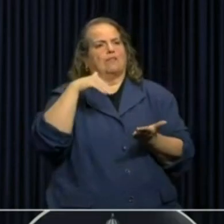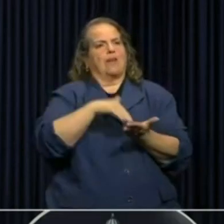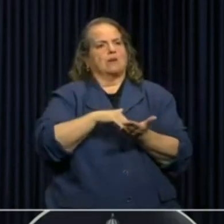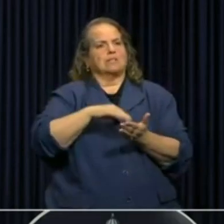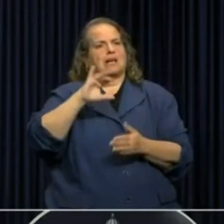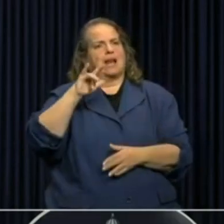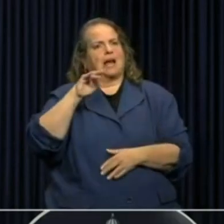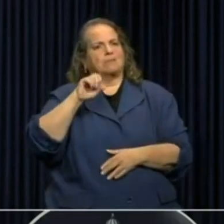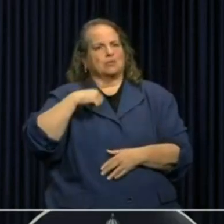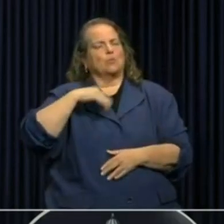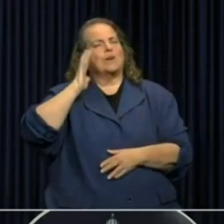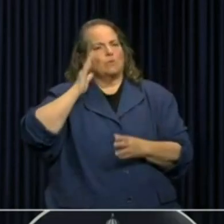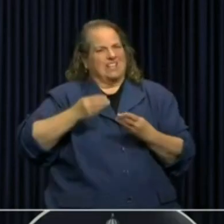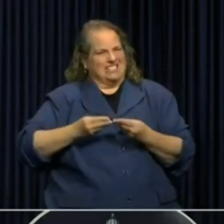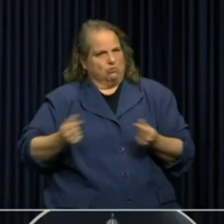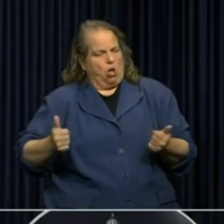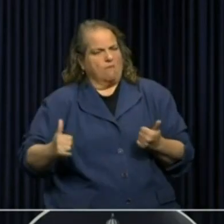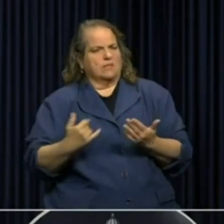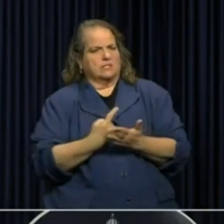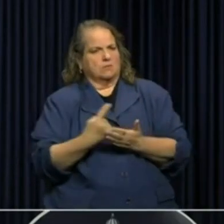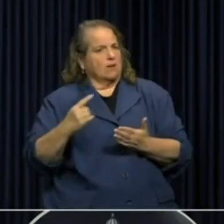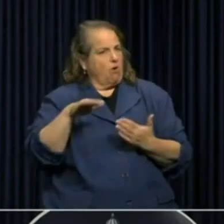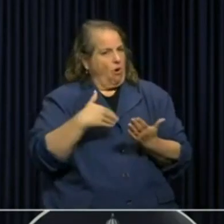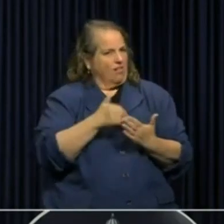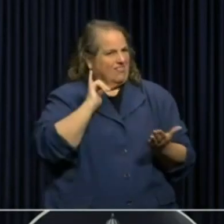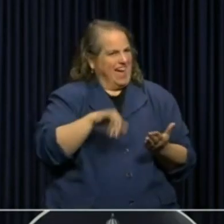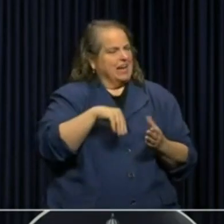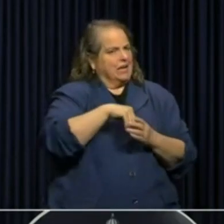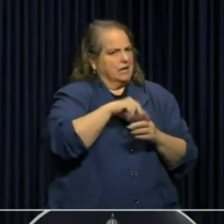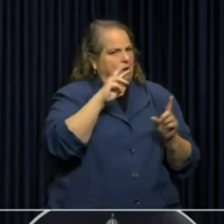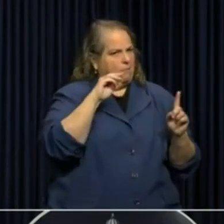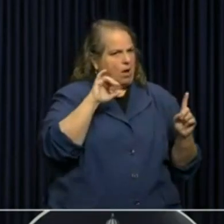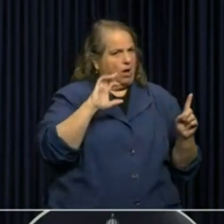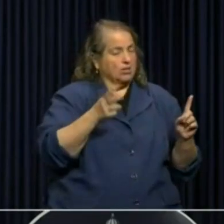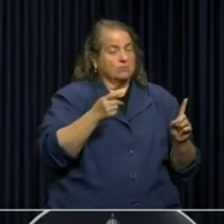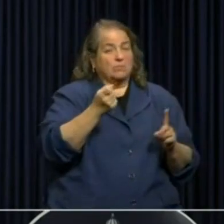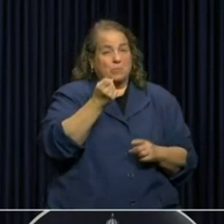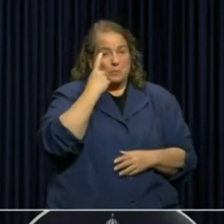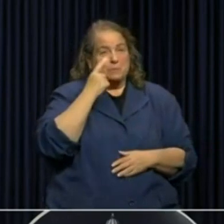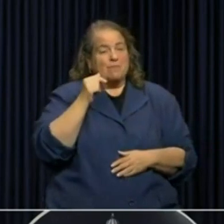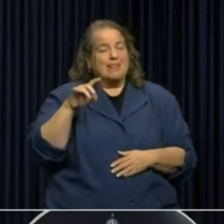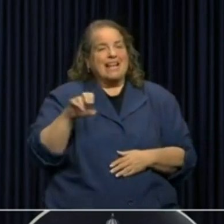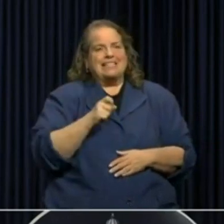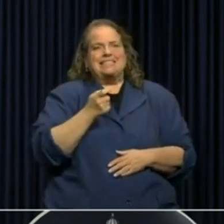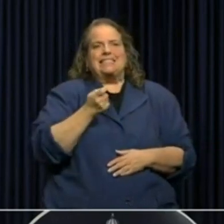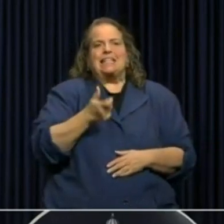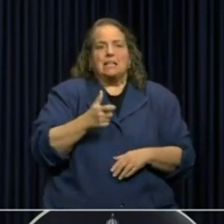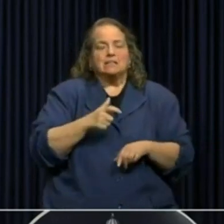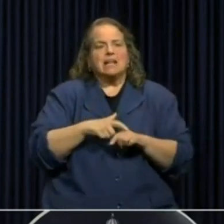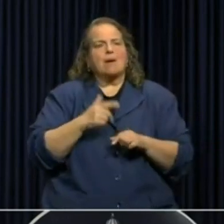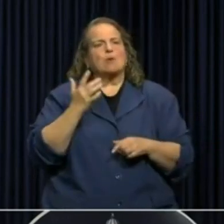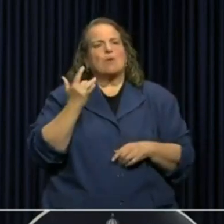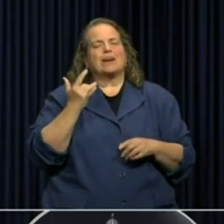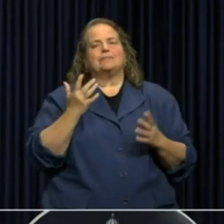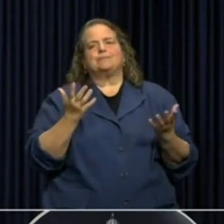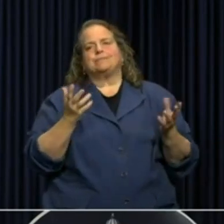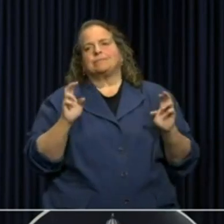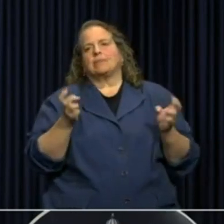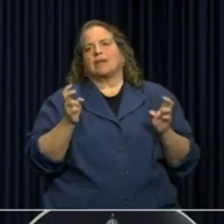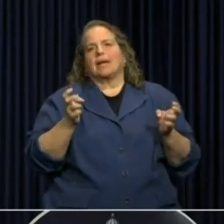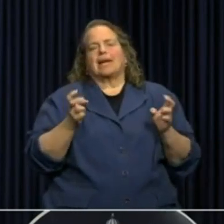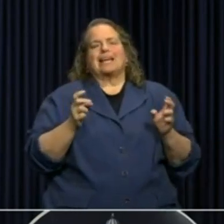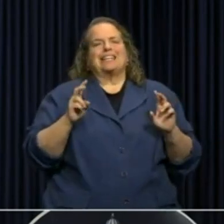Now understand that unfortunately it's going to take a little bit of time in these because a couple of bad apples can make